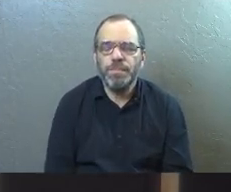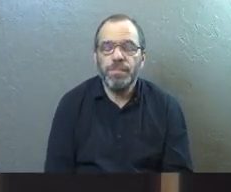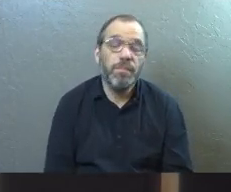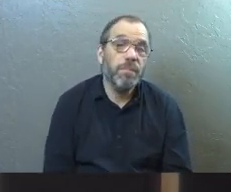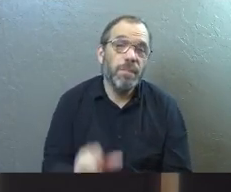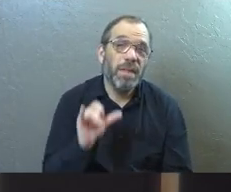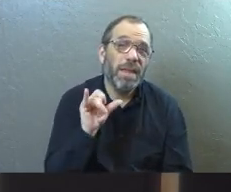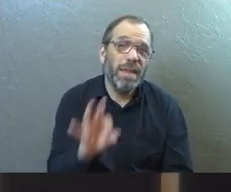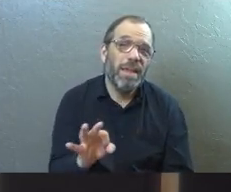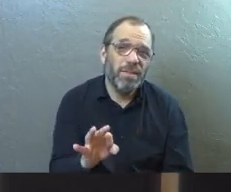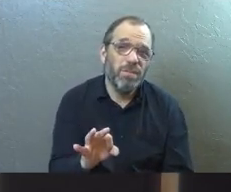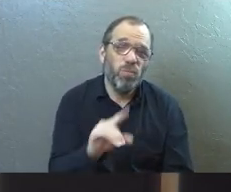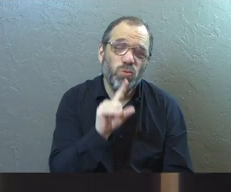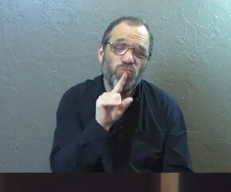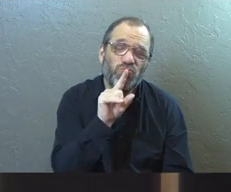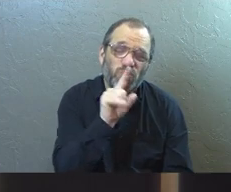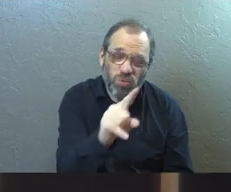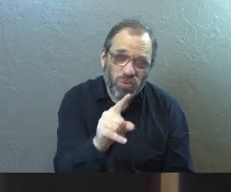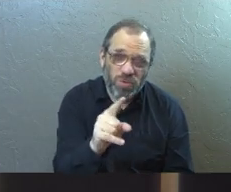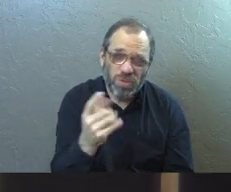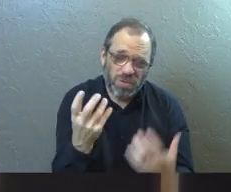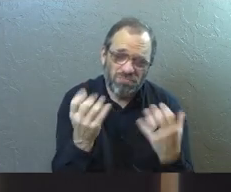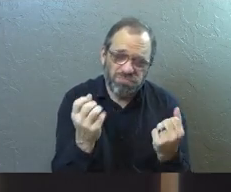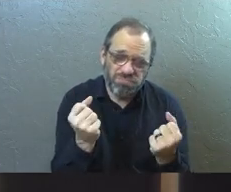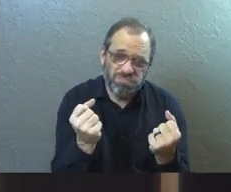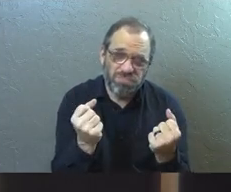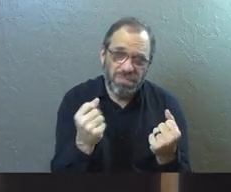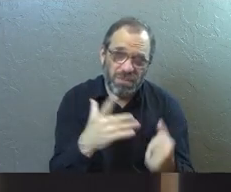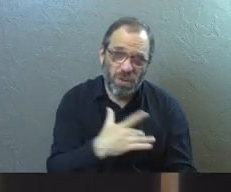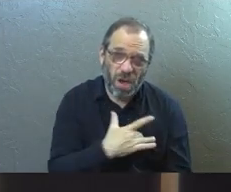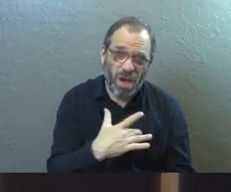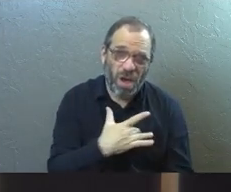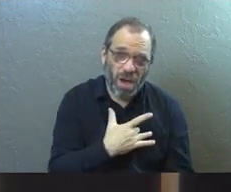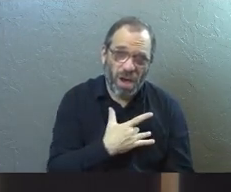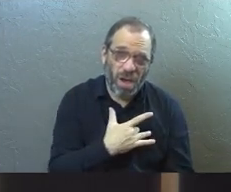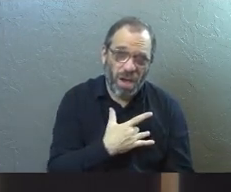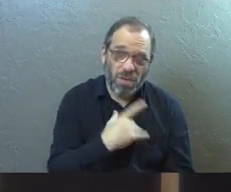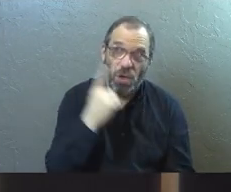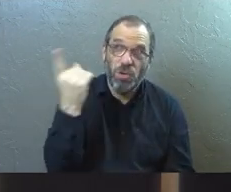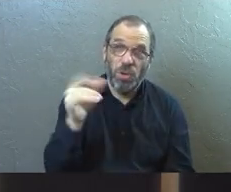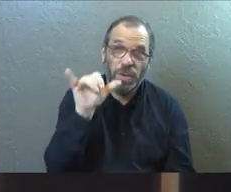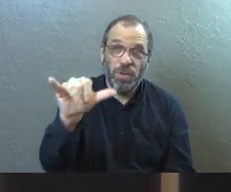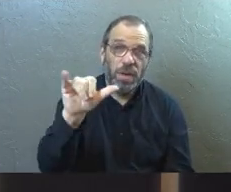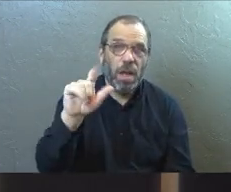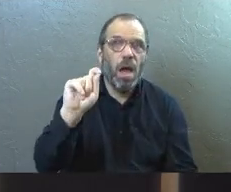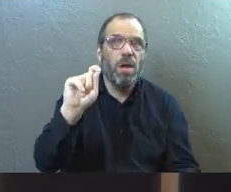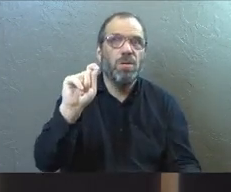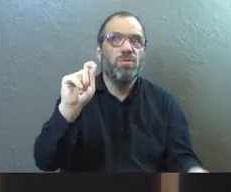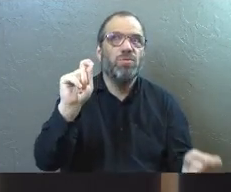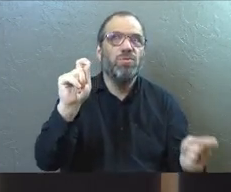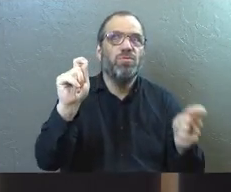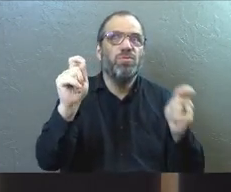If you cross that line with the Lord, your entire eternity just changed.